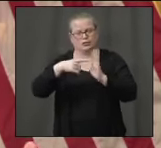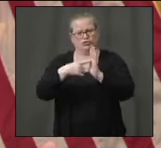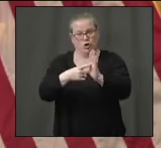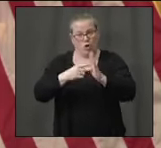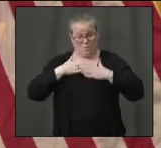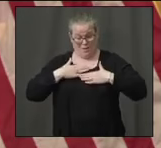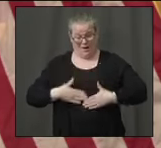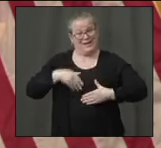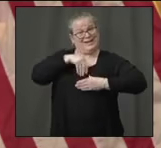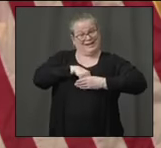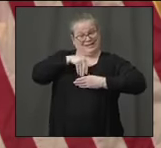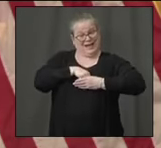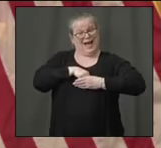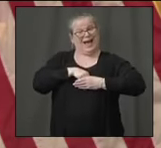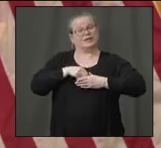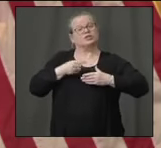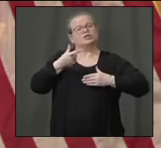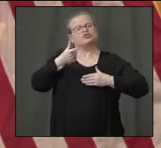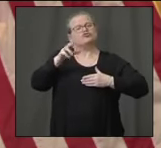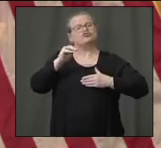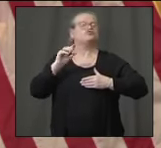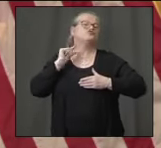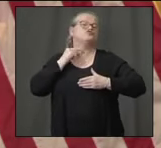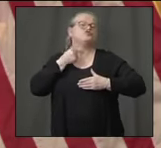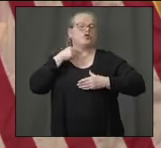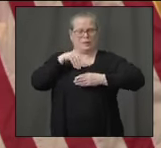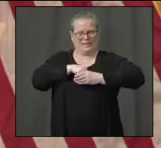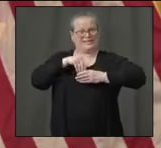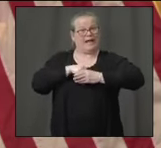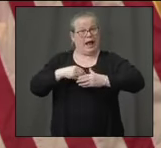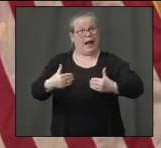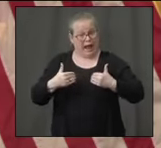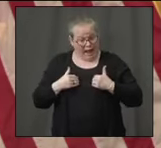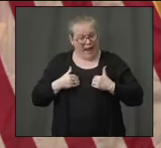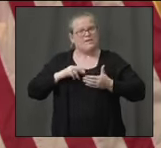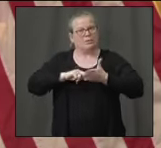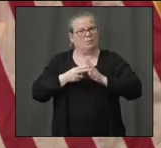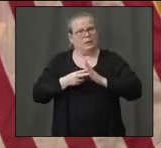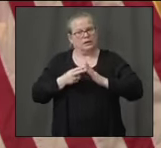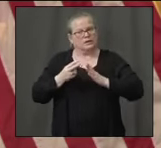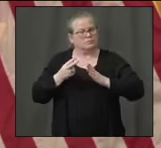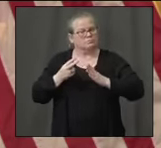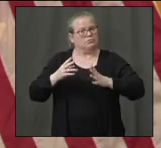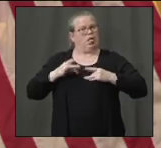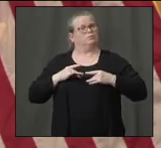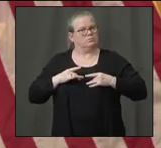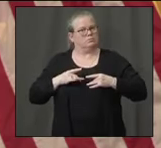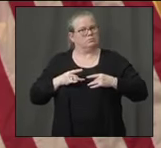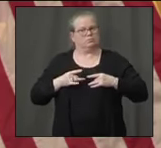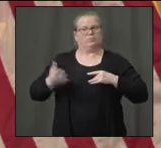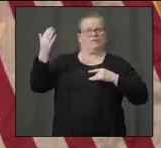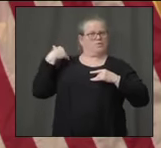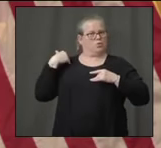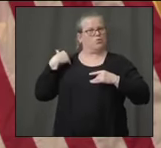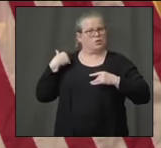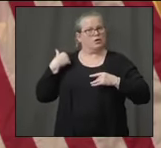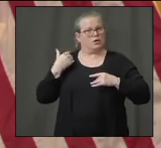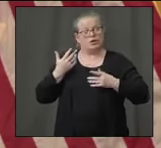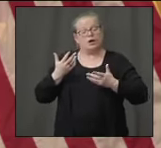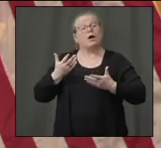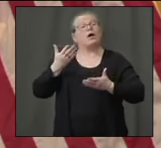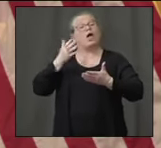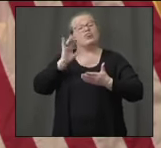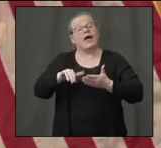will determine whether you have the antibodies. And there's some growing indication that that will determine you have immunity for some period of